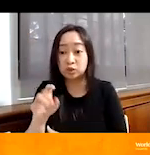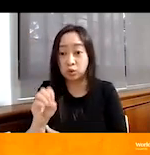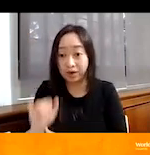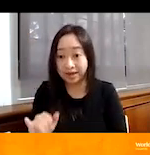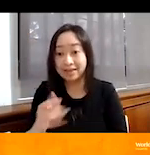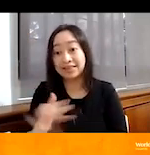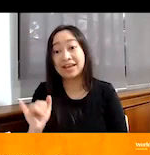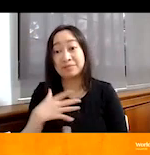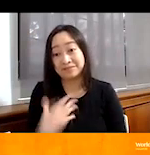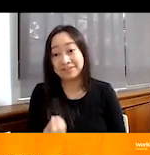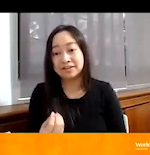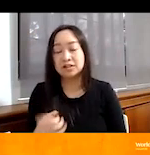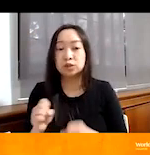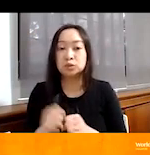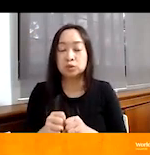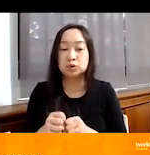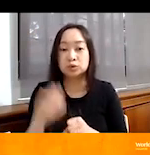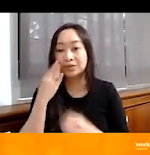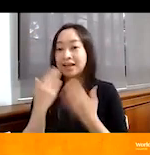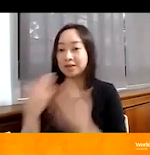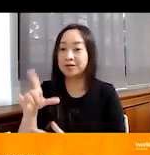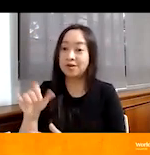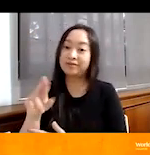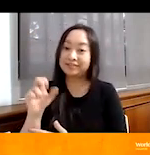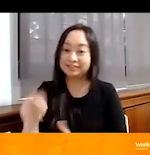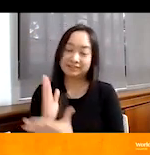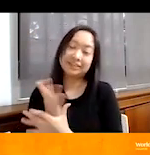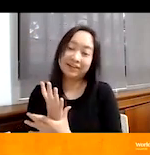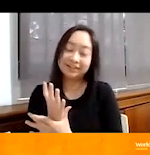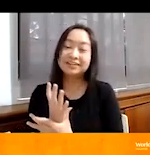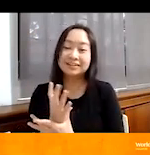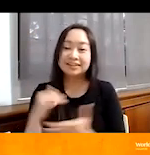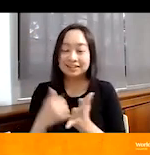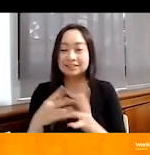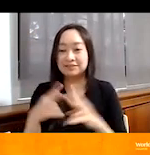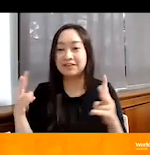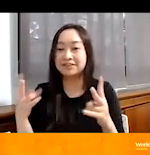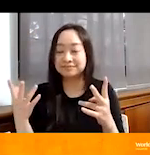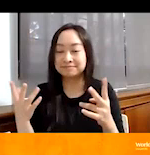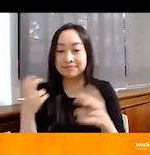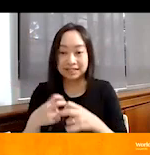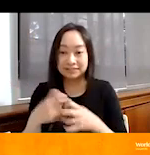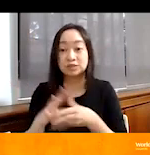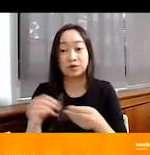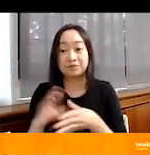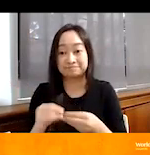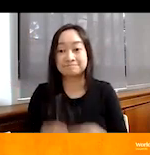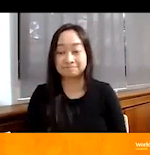So, you know, in, you know, so yeah, thank you, Lauren, for sharing that. It is, it is a very difficult story.